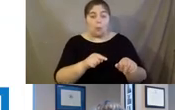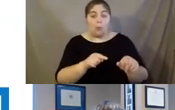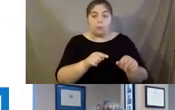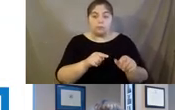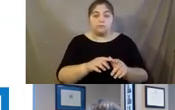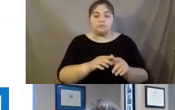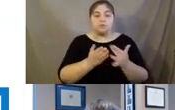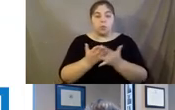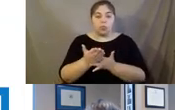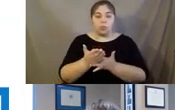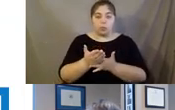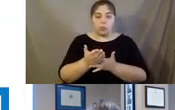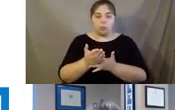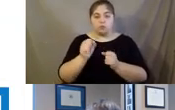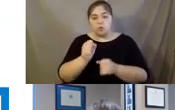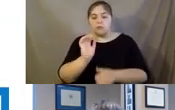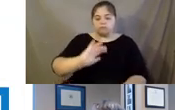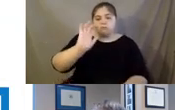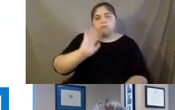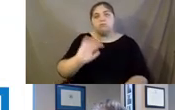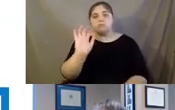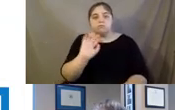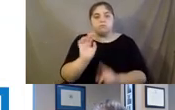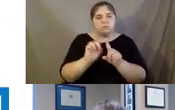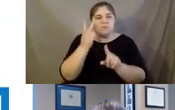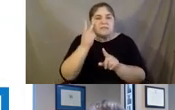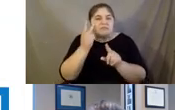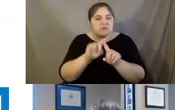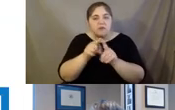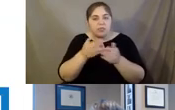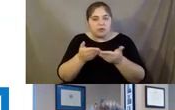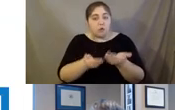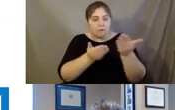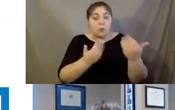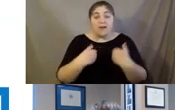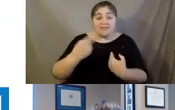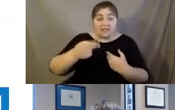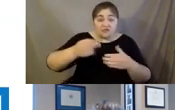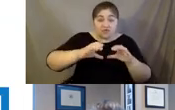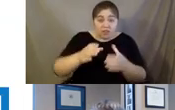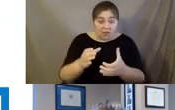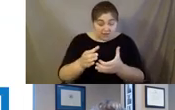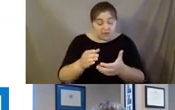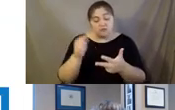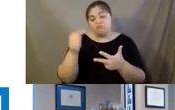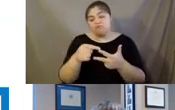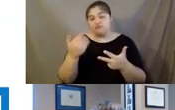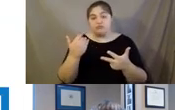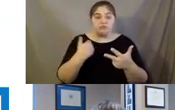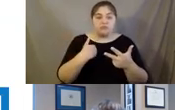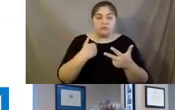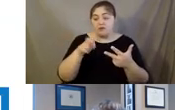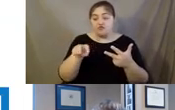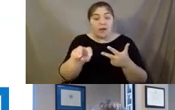through, kind of scroll through the content that's offered. We have a couple history classes that we're providing. There's a travel